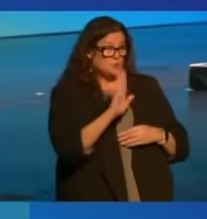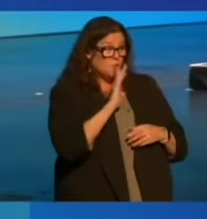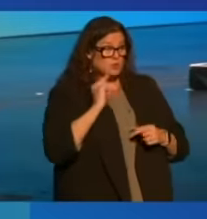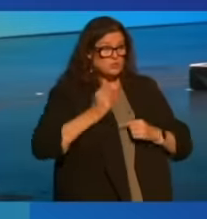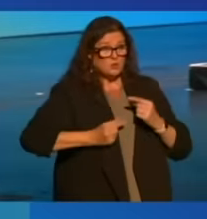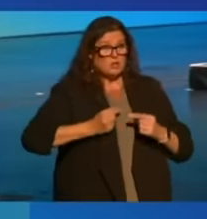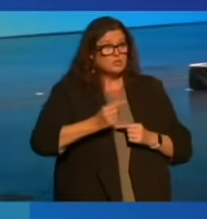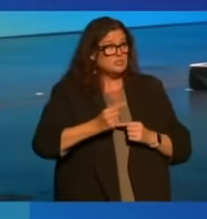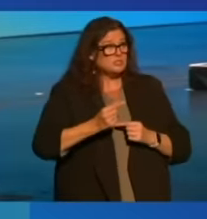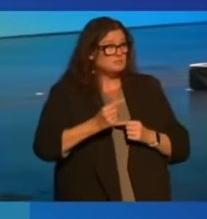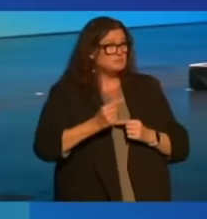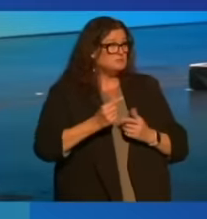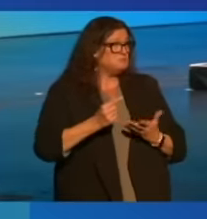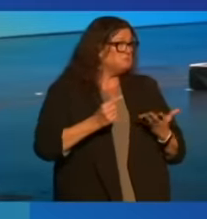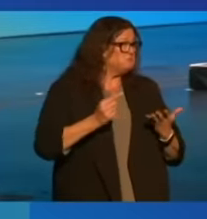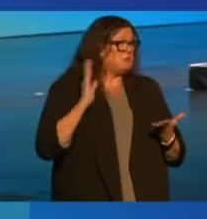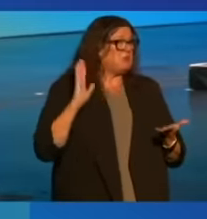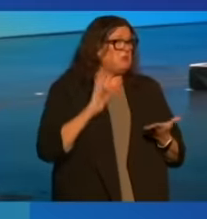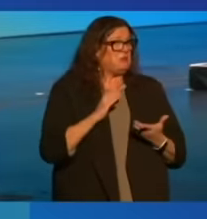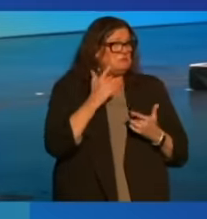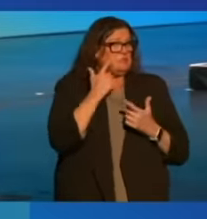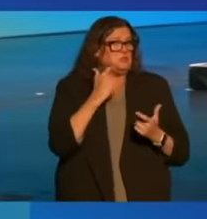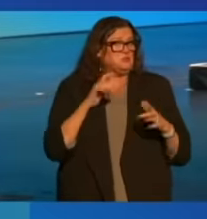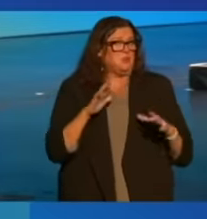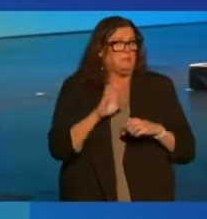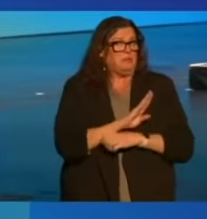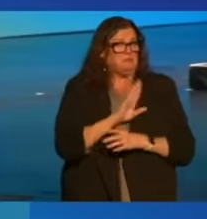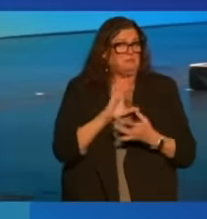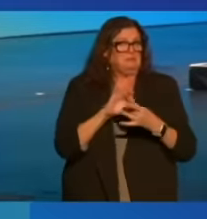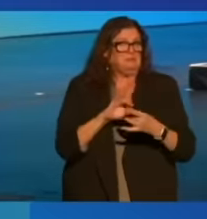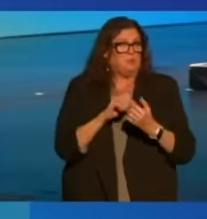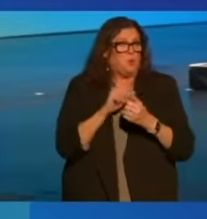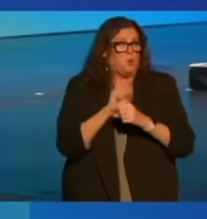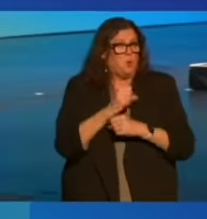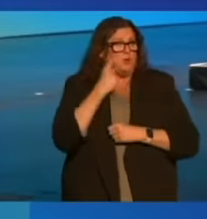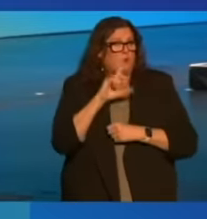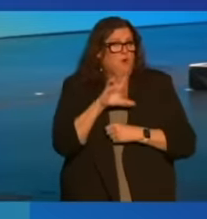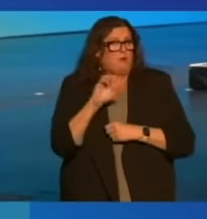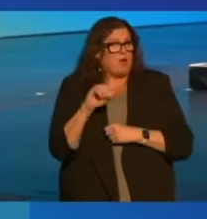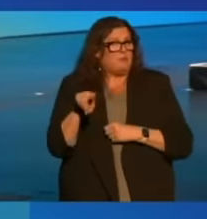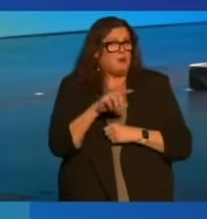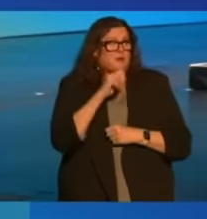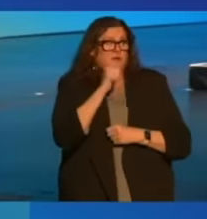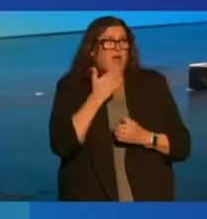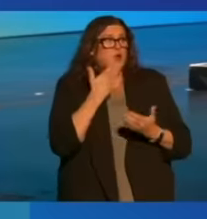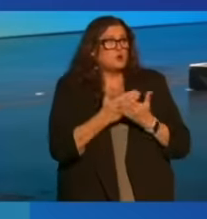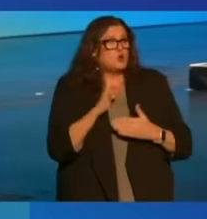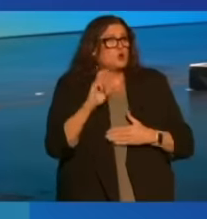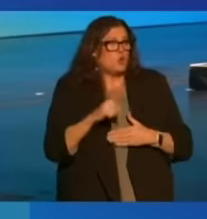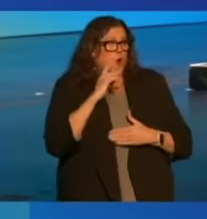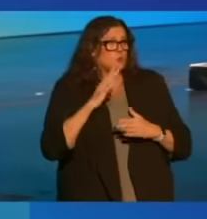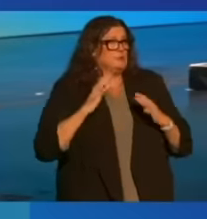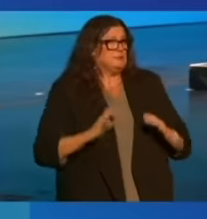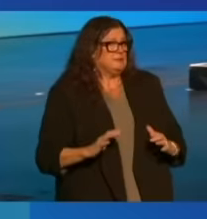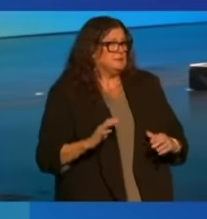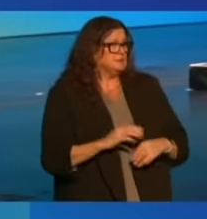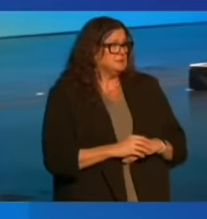is less and less interested in doing business with or working for companies that are not good corporate citizens.